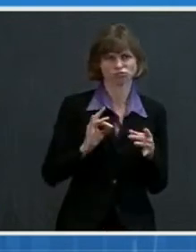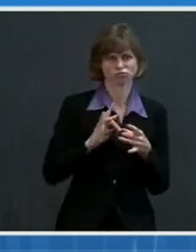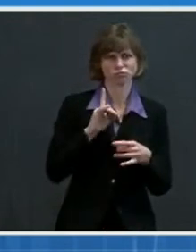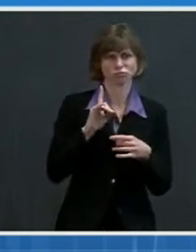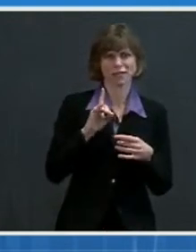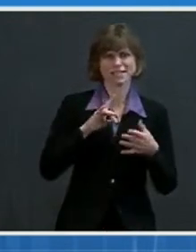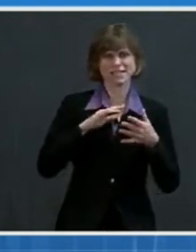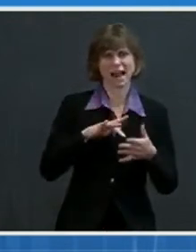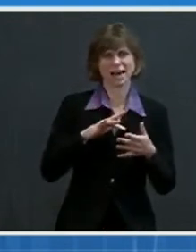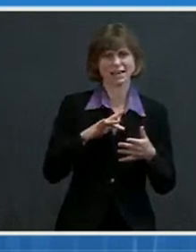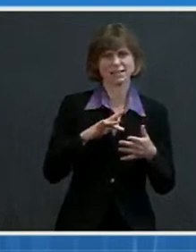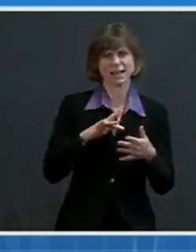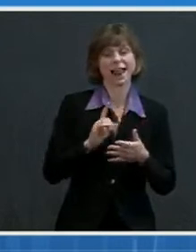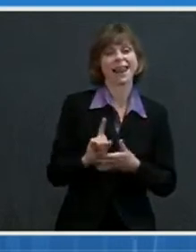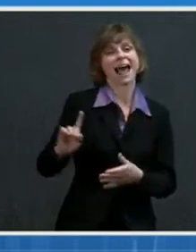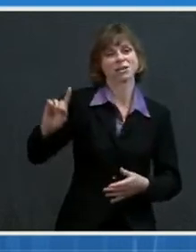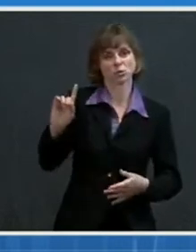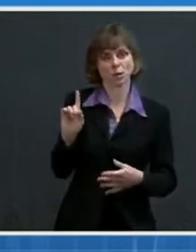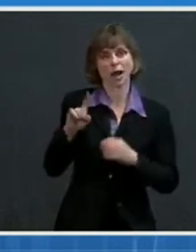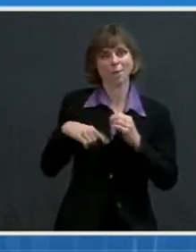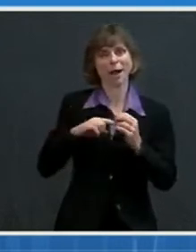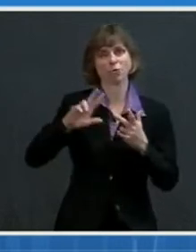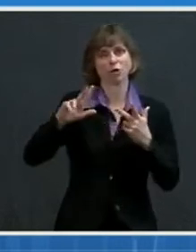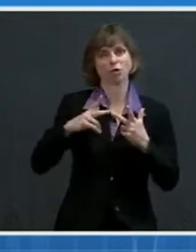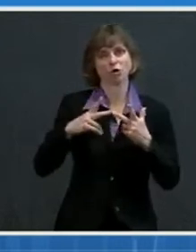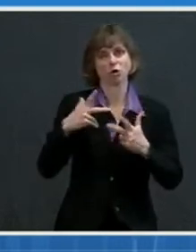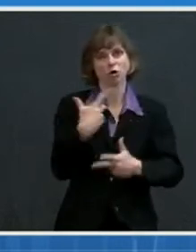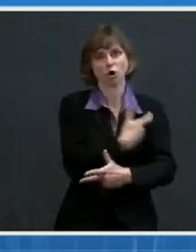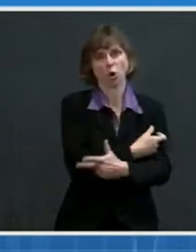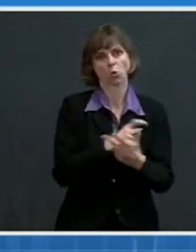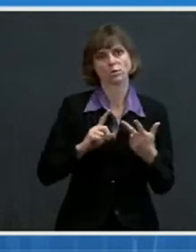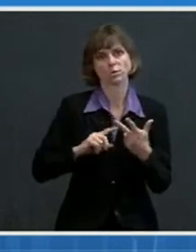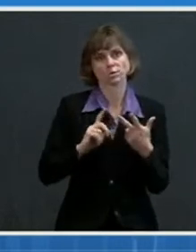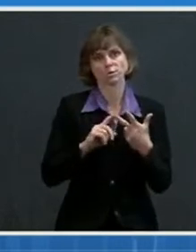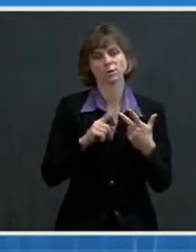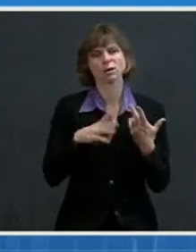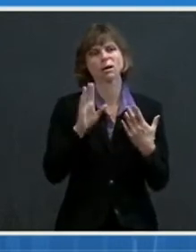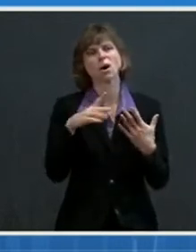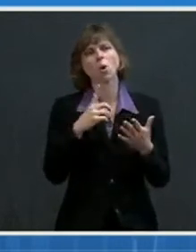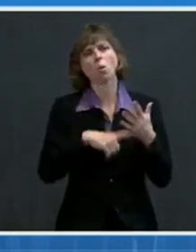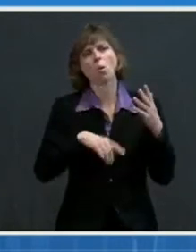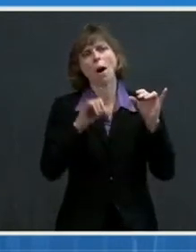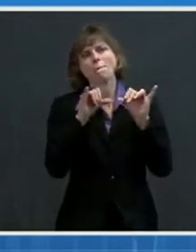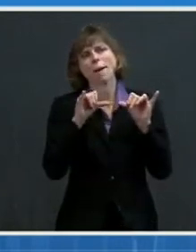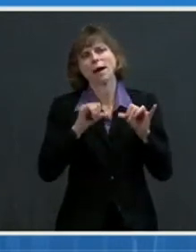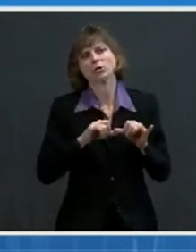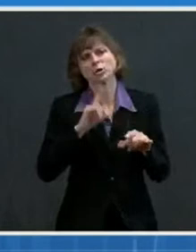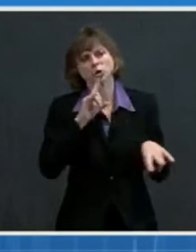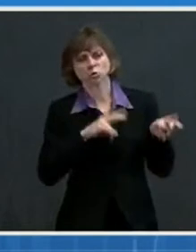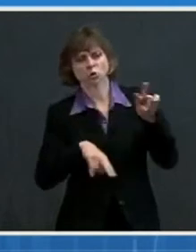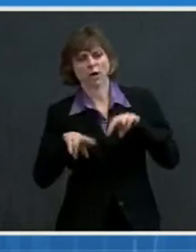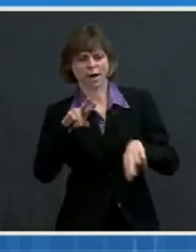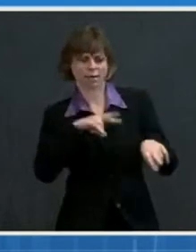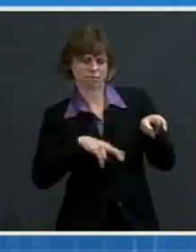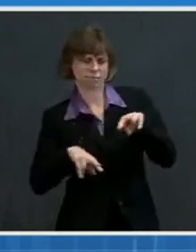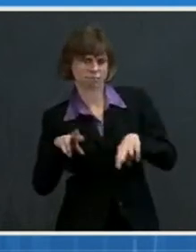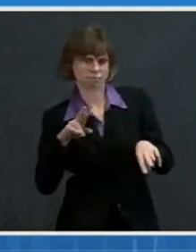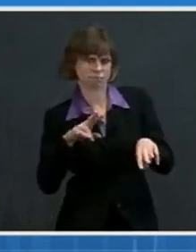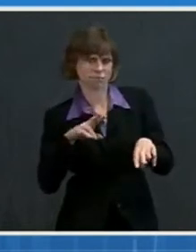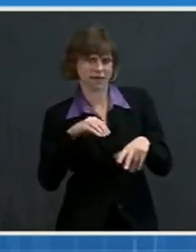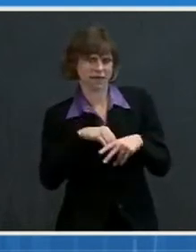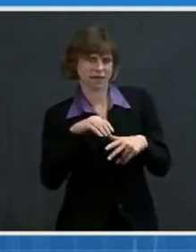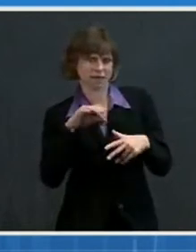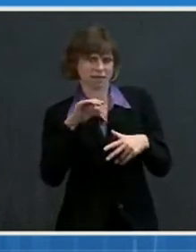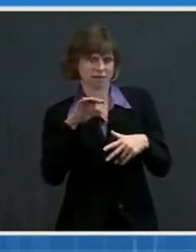on the third dose. Um, can you outline for us what the metrics are that you're going to be looking at, um, in those dose